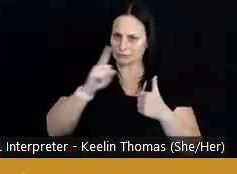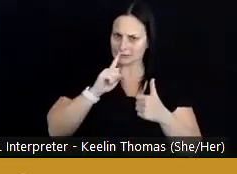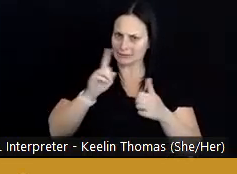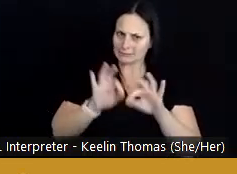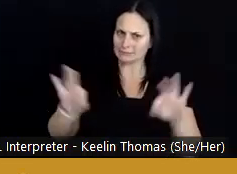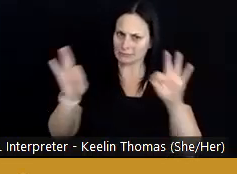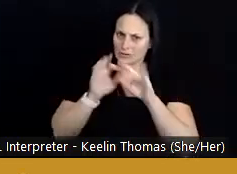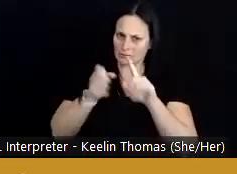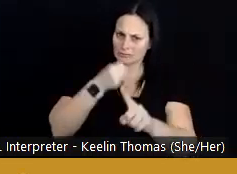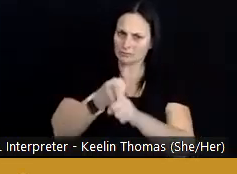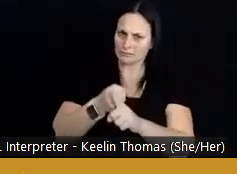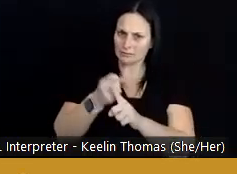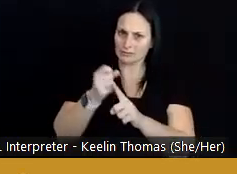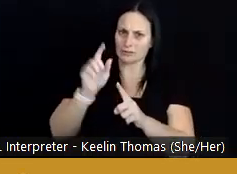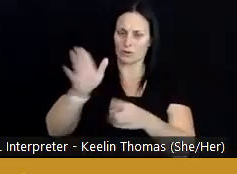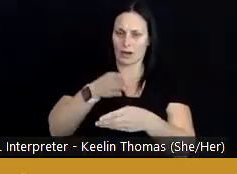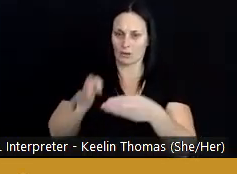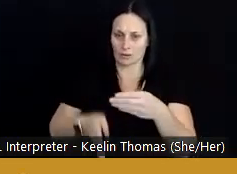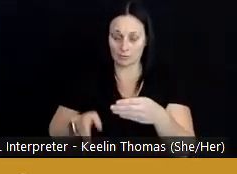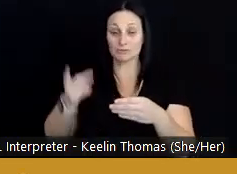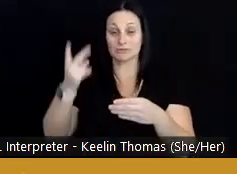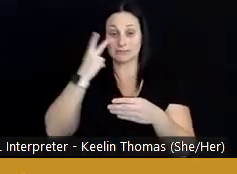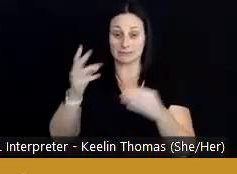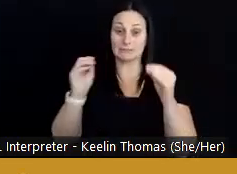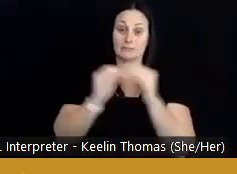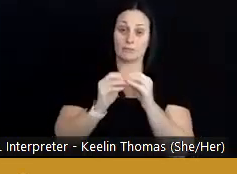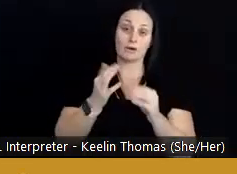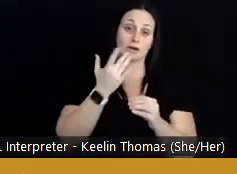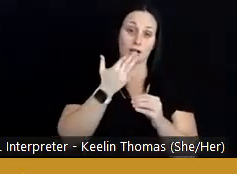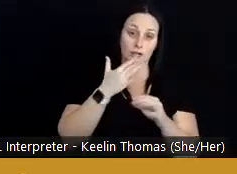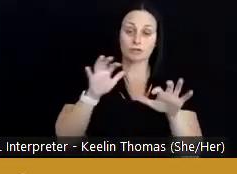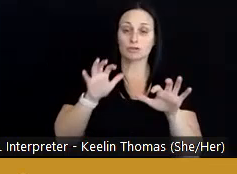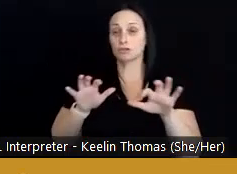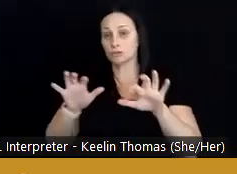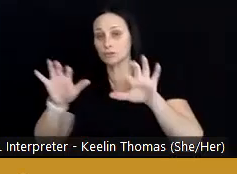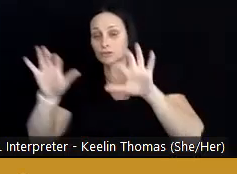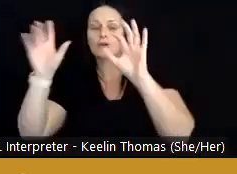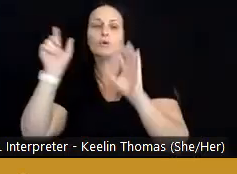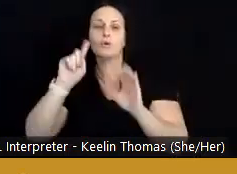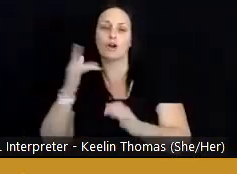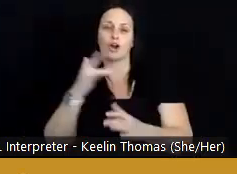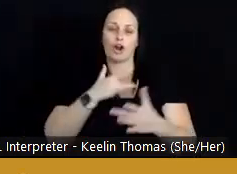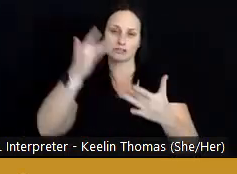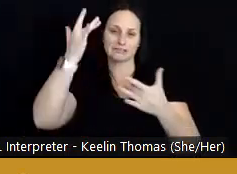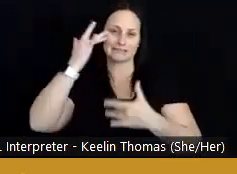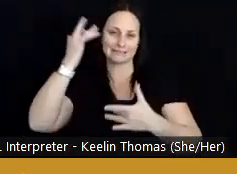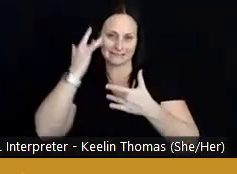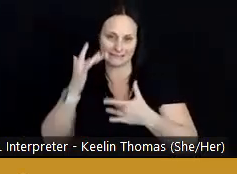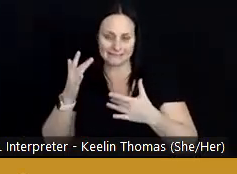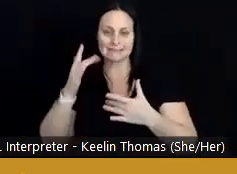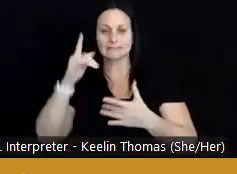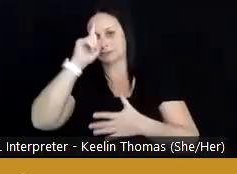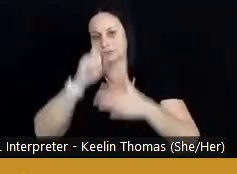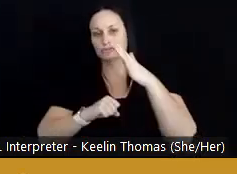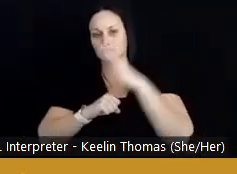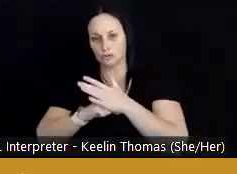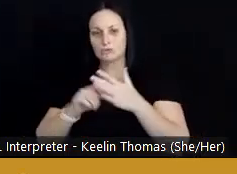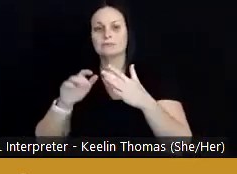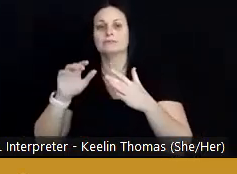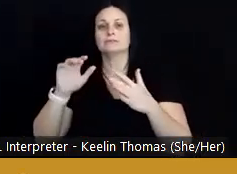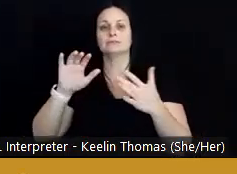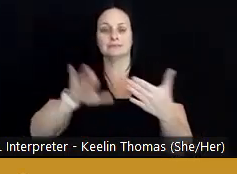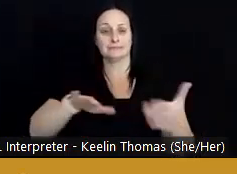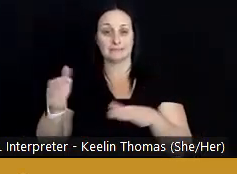Here we see the higher concentration of color being areas where those heart disease death rates and those stroke disease death rates